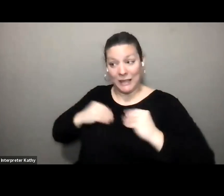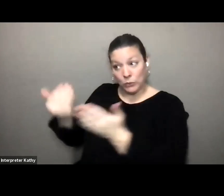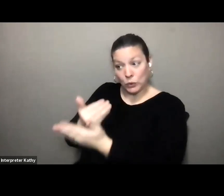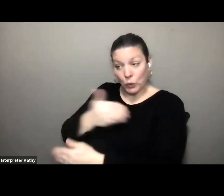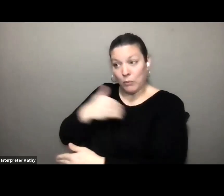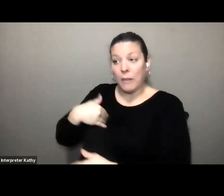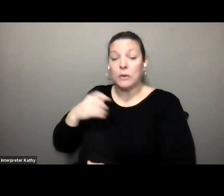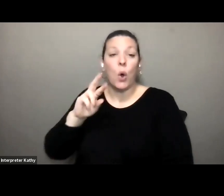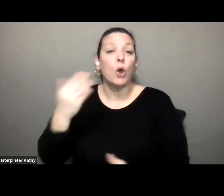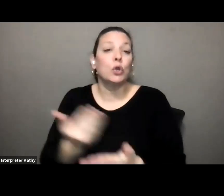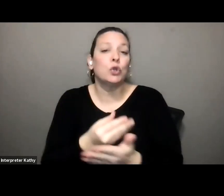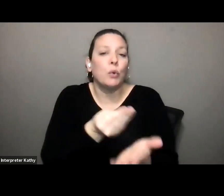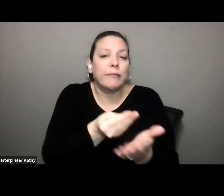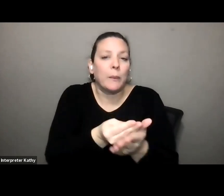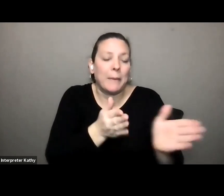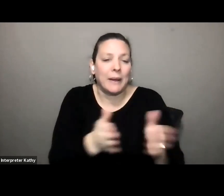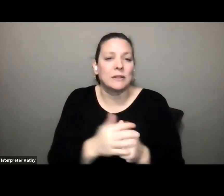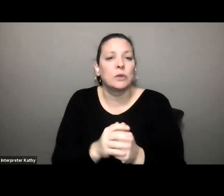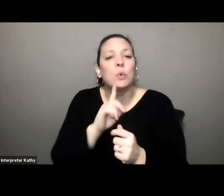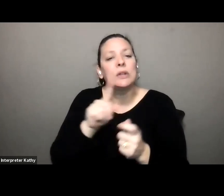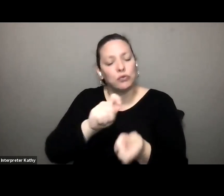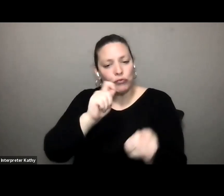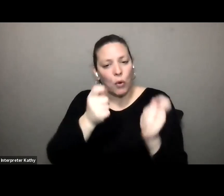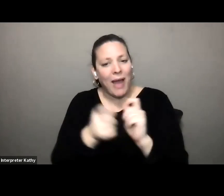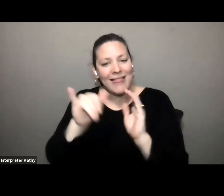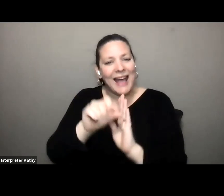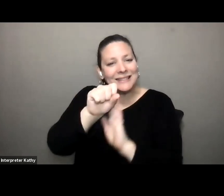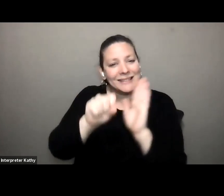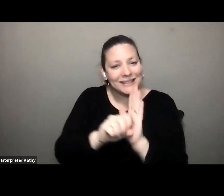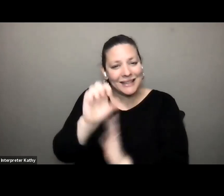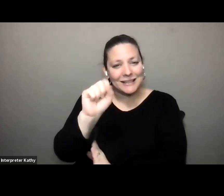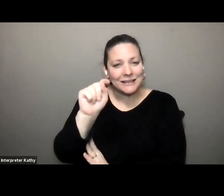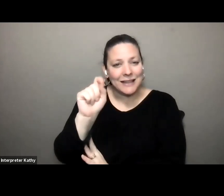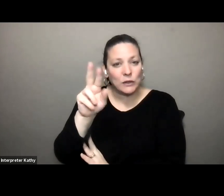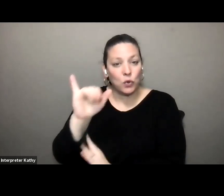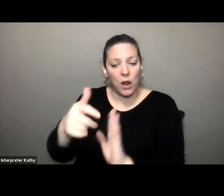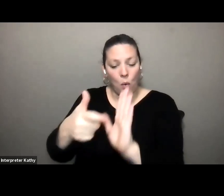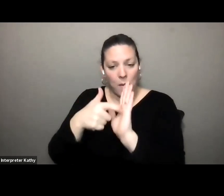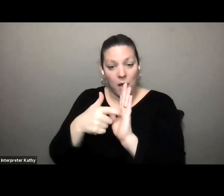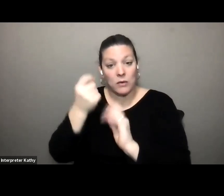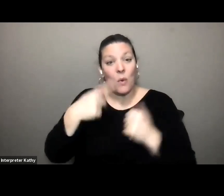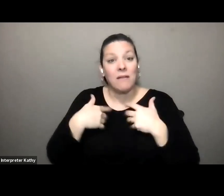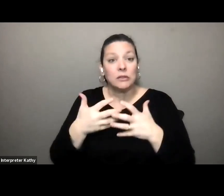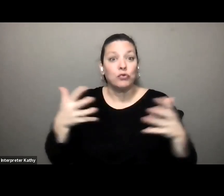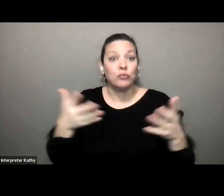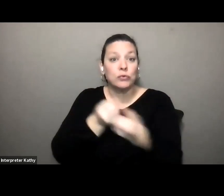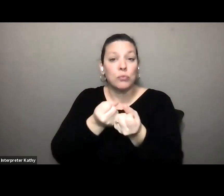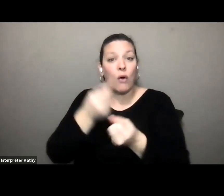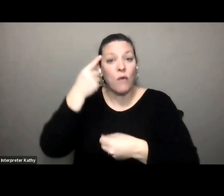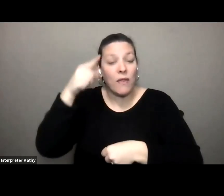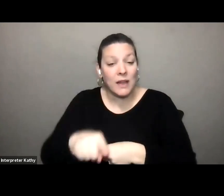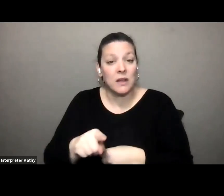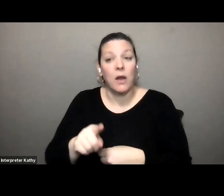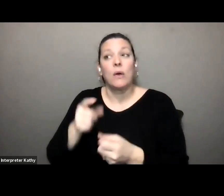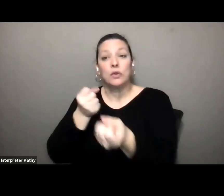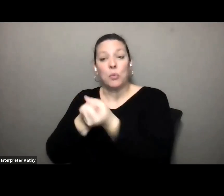it's just modifying the statute statutory requirement we have tremendous support in this we have great support from our transit